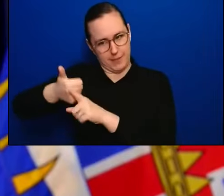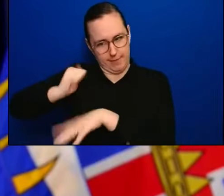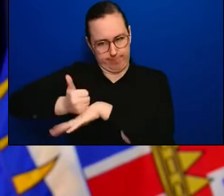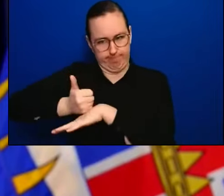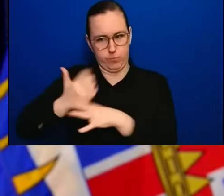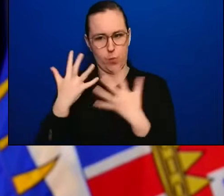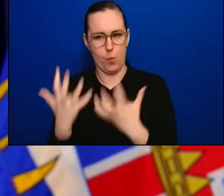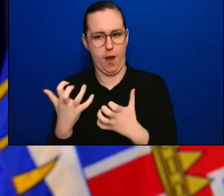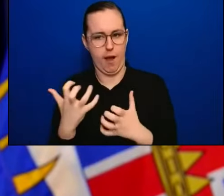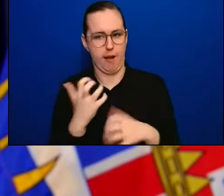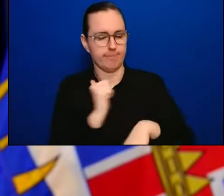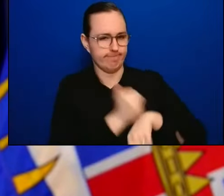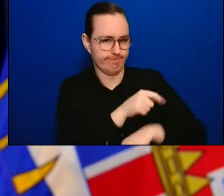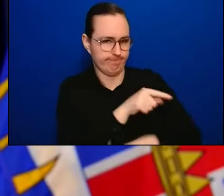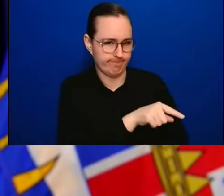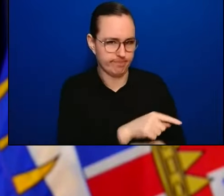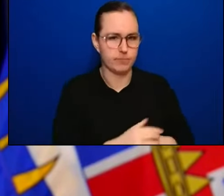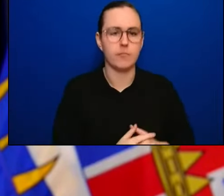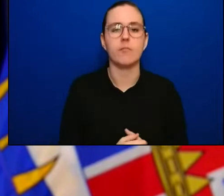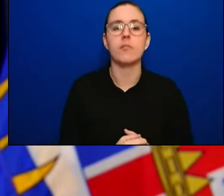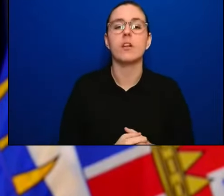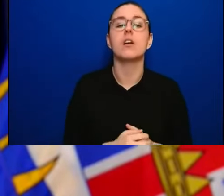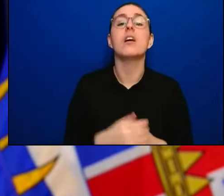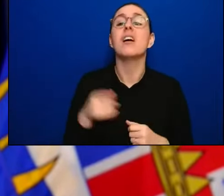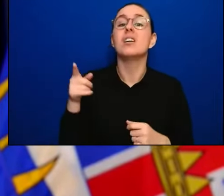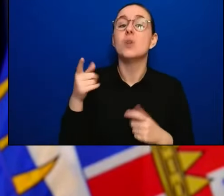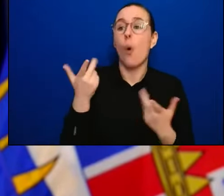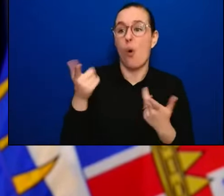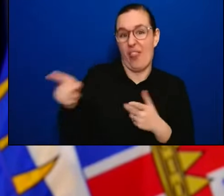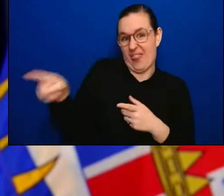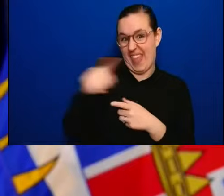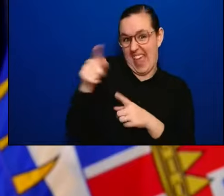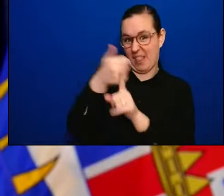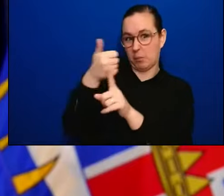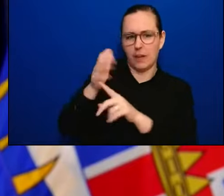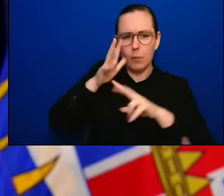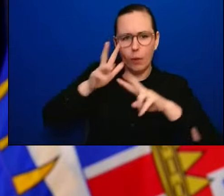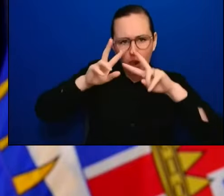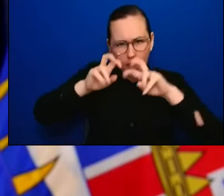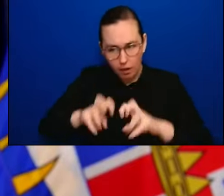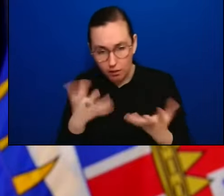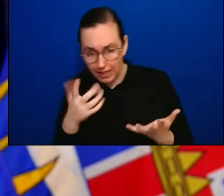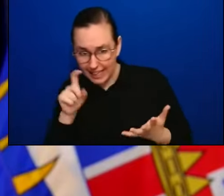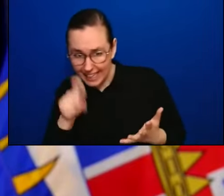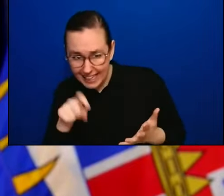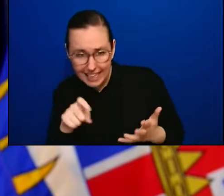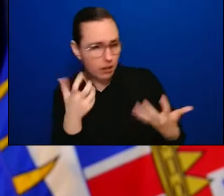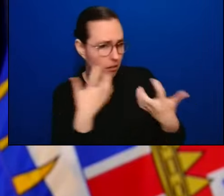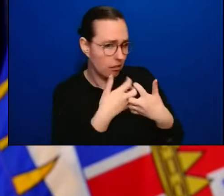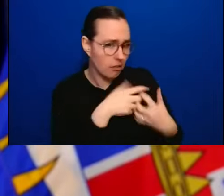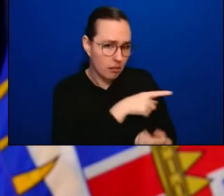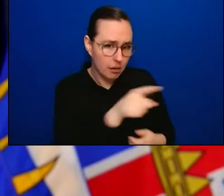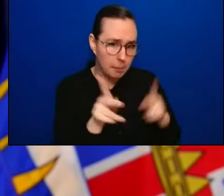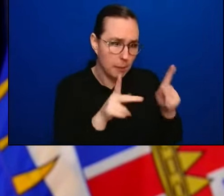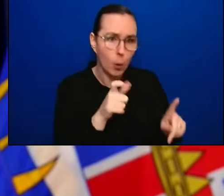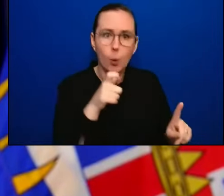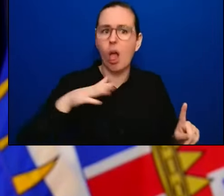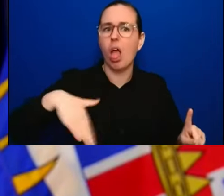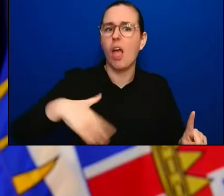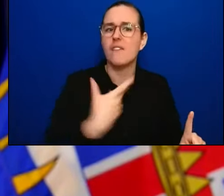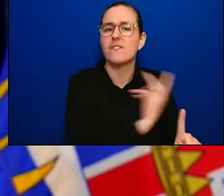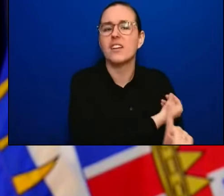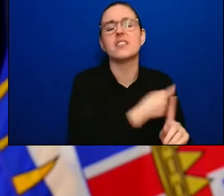make sure they have the ability to accommodate people who aren't vaccinated, whether that's doing take away or being able to